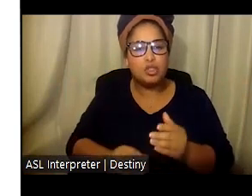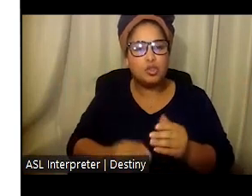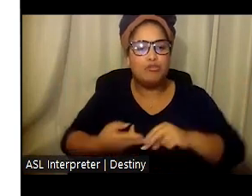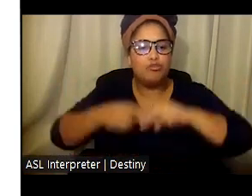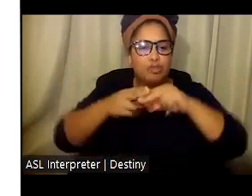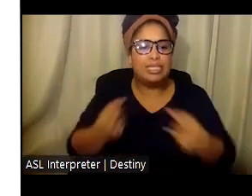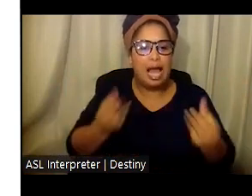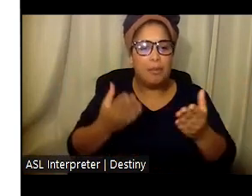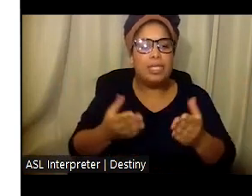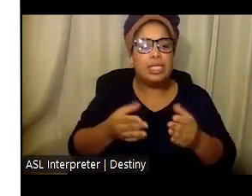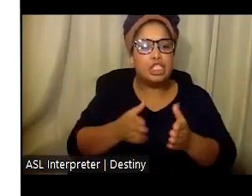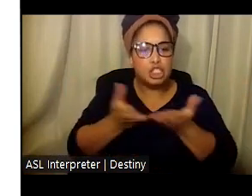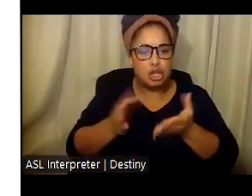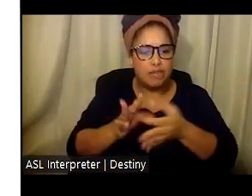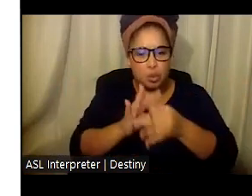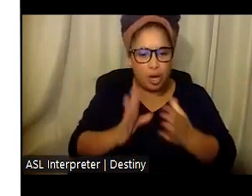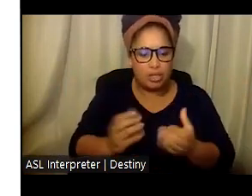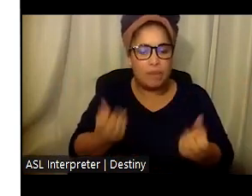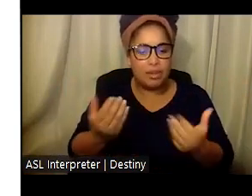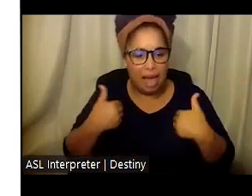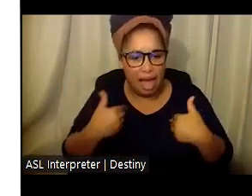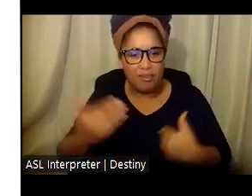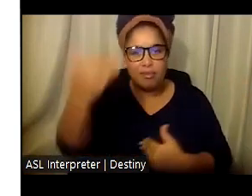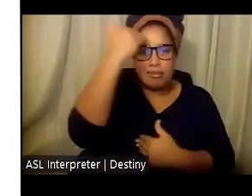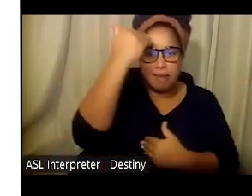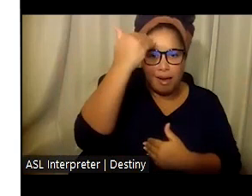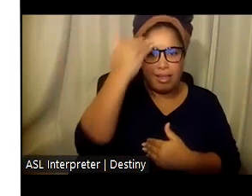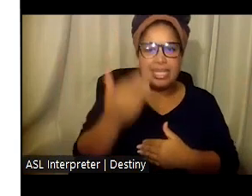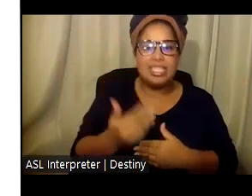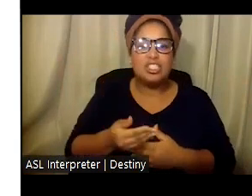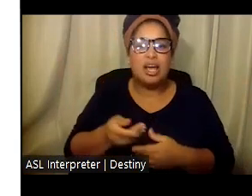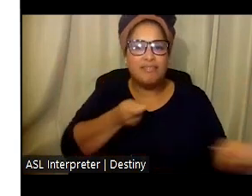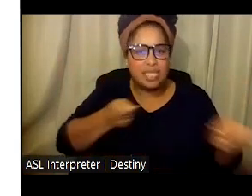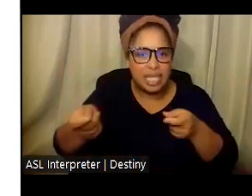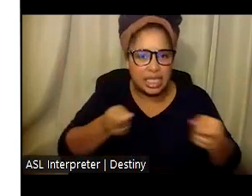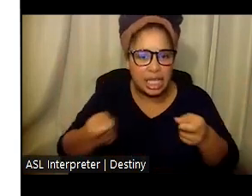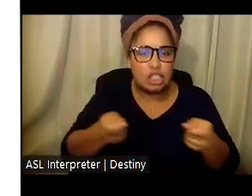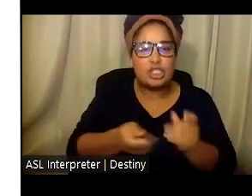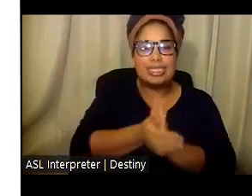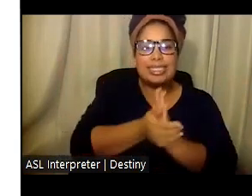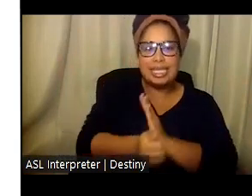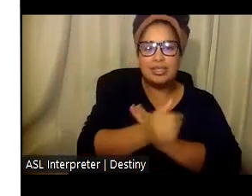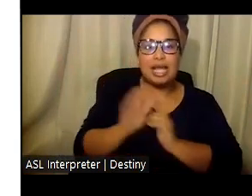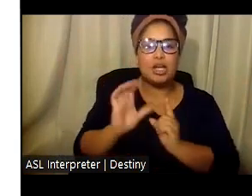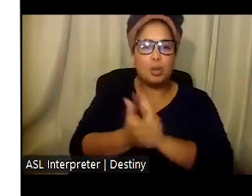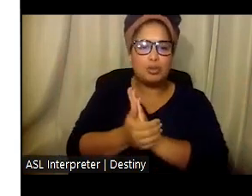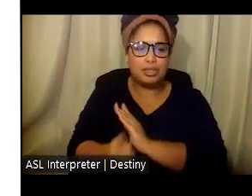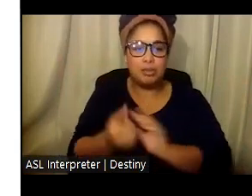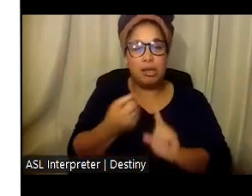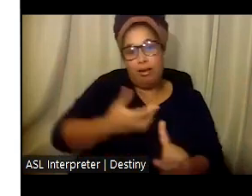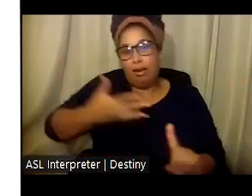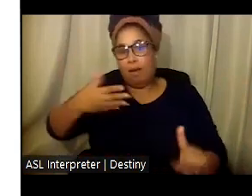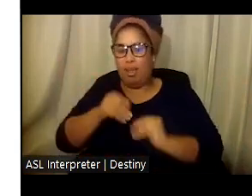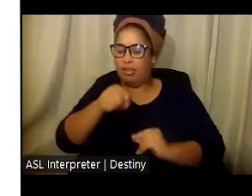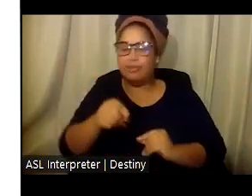capacity, knowledge, facilitation skills, and cultural competency. Again, I won't go into much detail